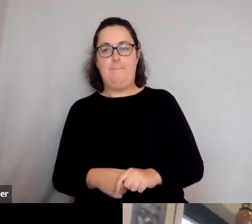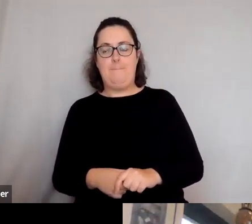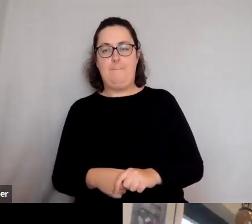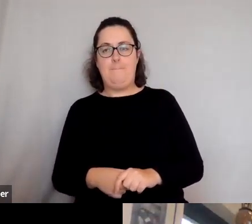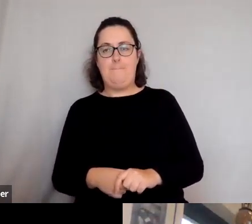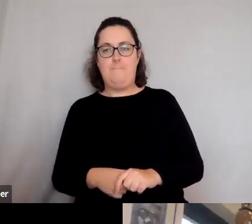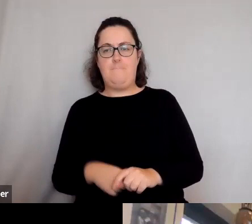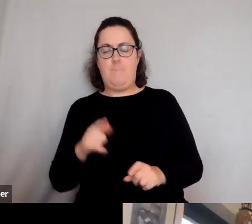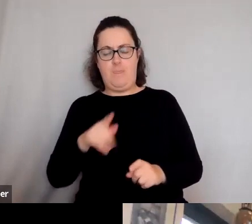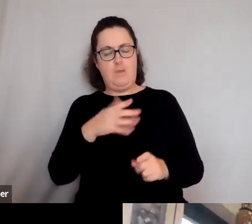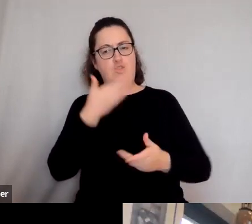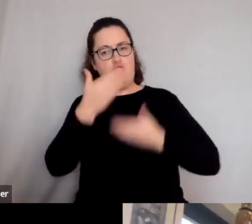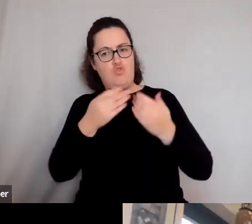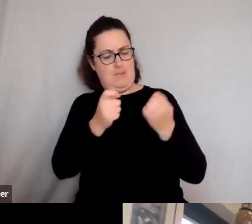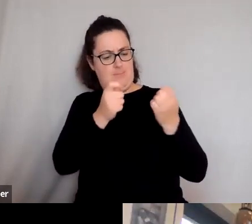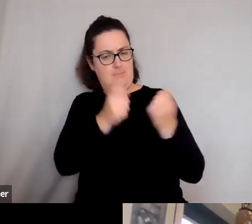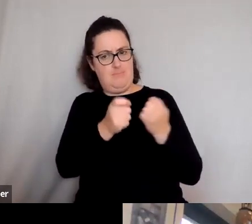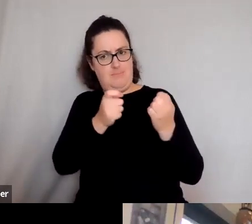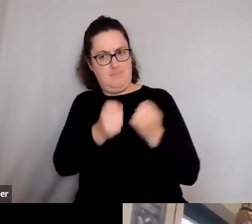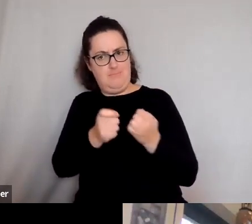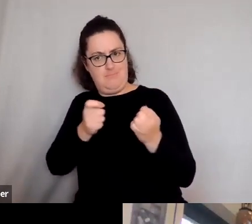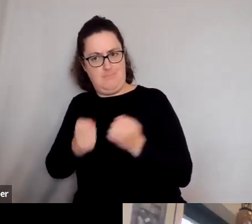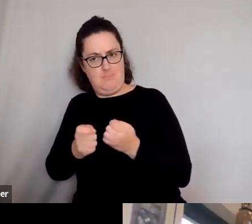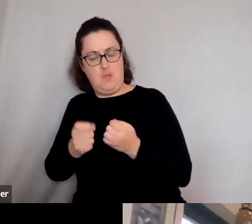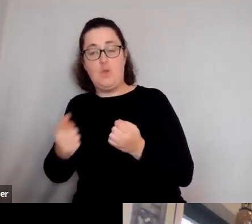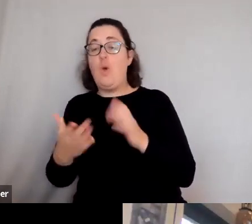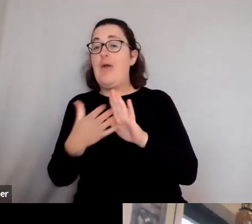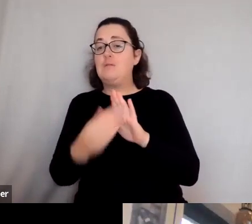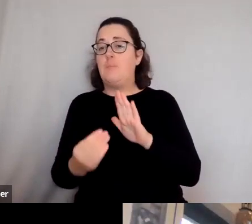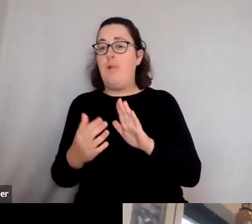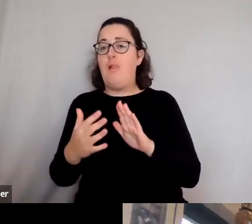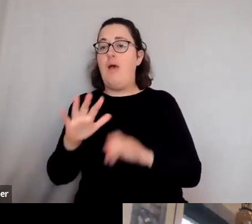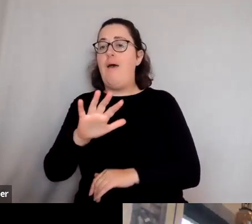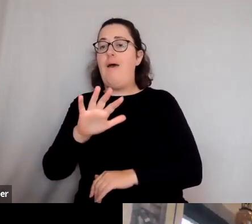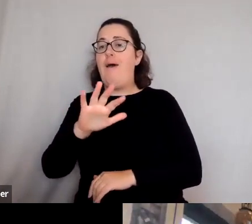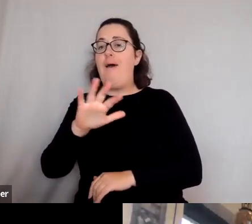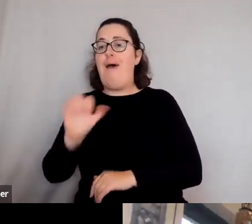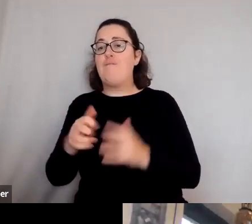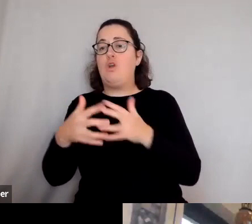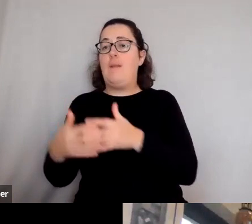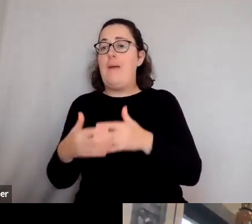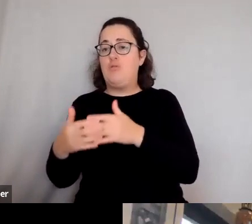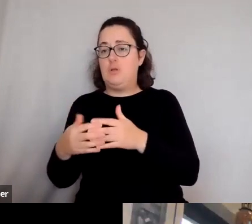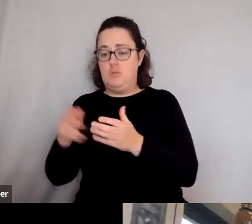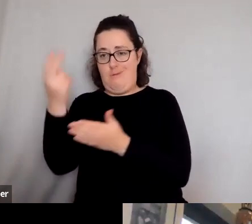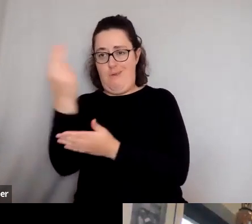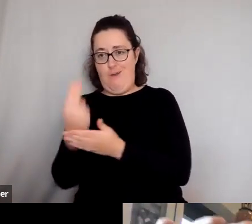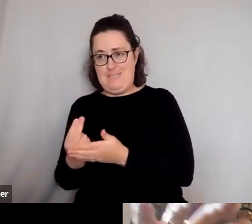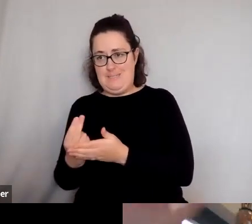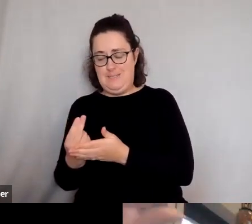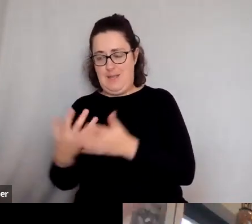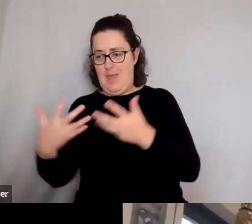so you get African-American artists thinking about the Odyssey, Homer's Odyssey, as a, as a kind of,